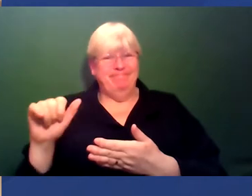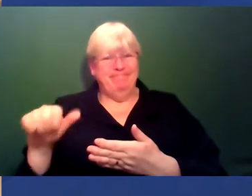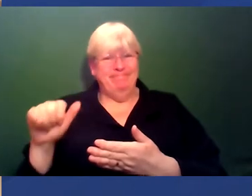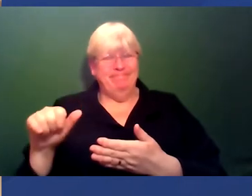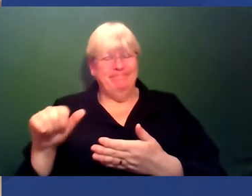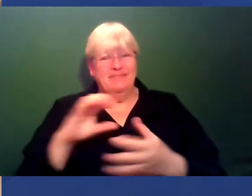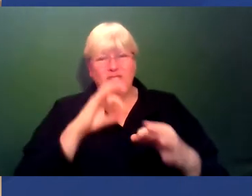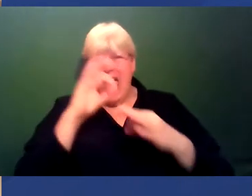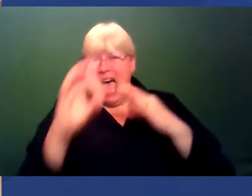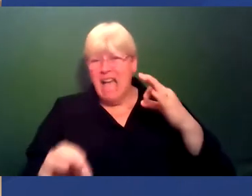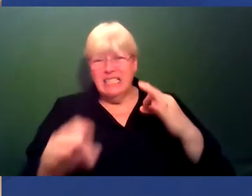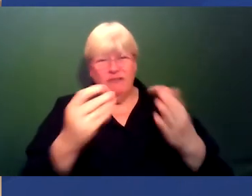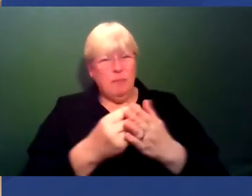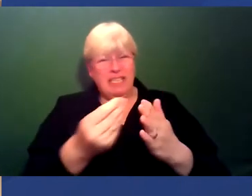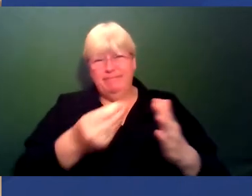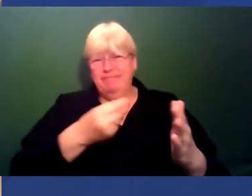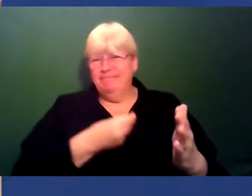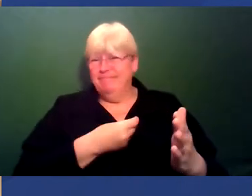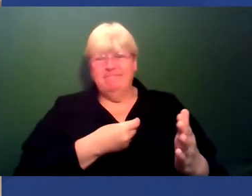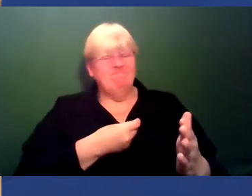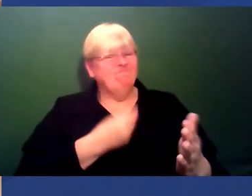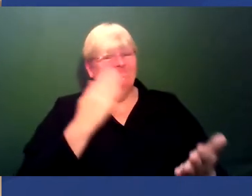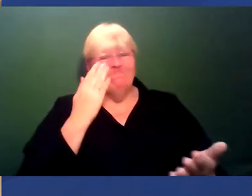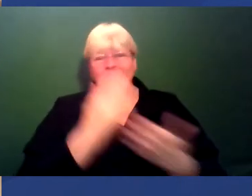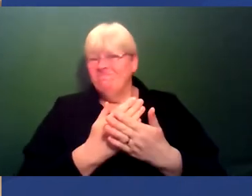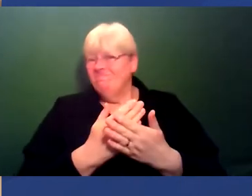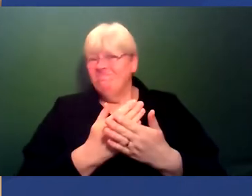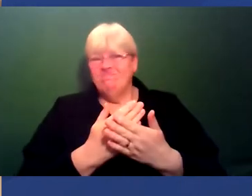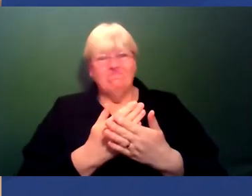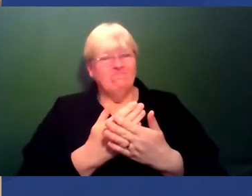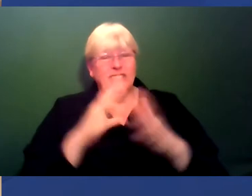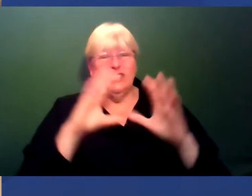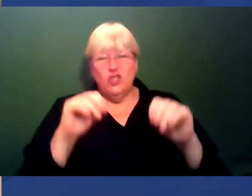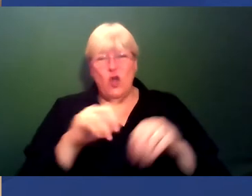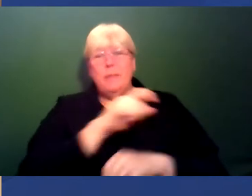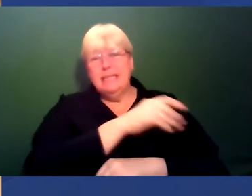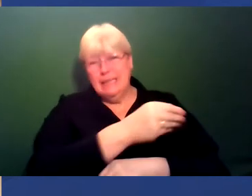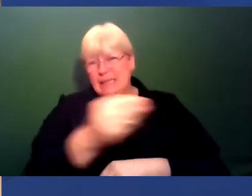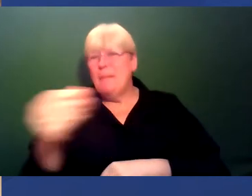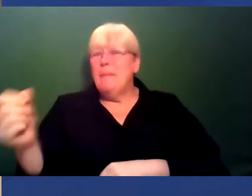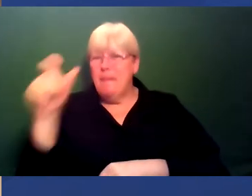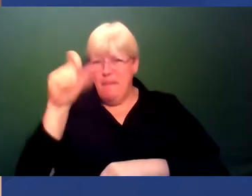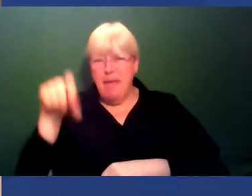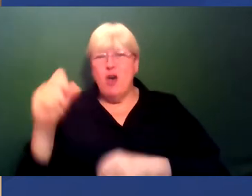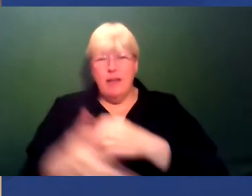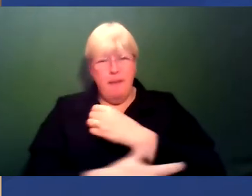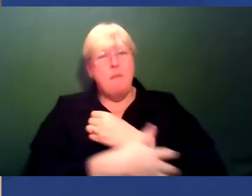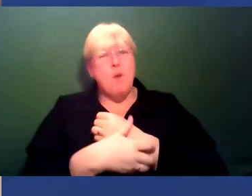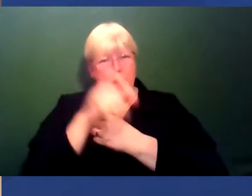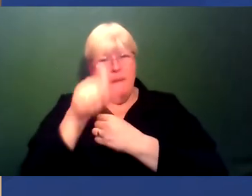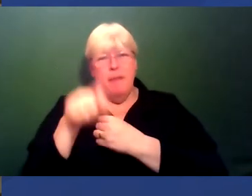start asking people for money up front is going to stop the least wealthy people applying.